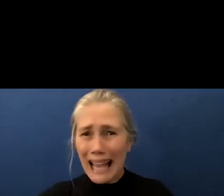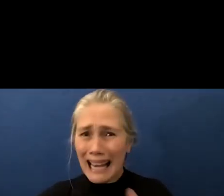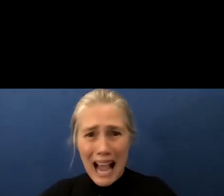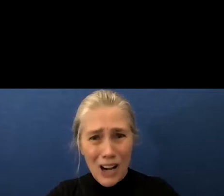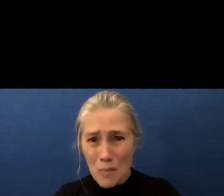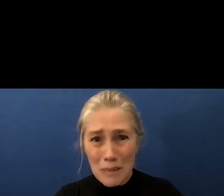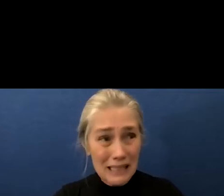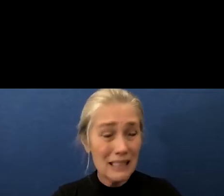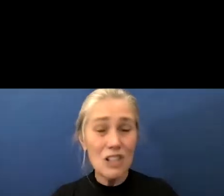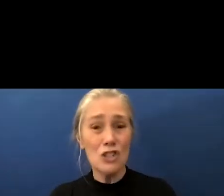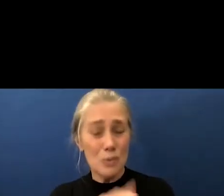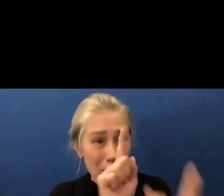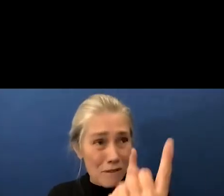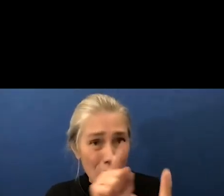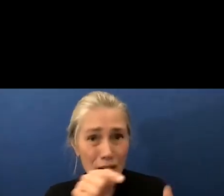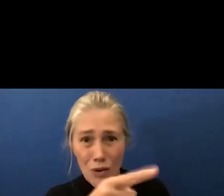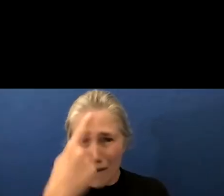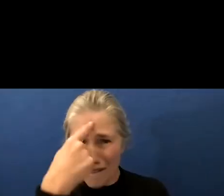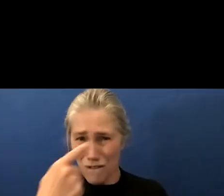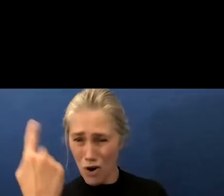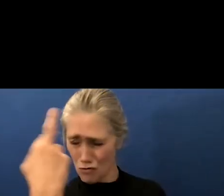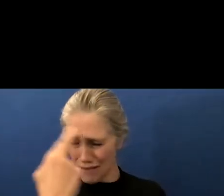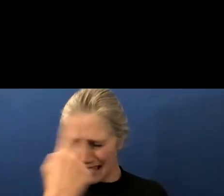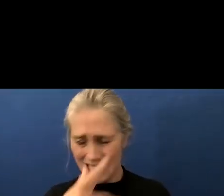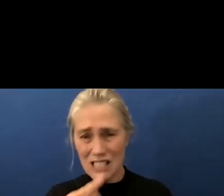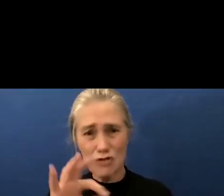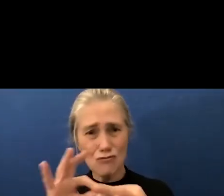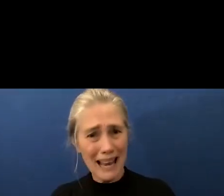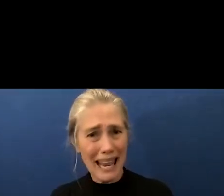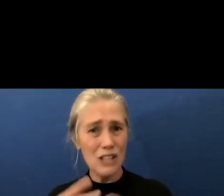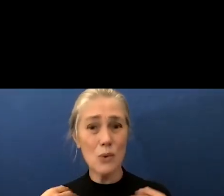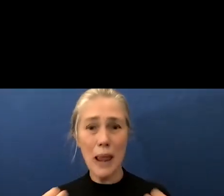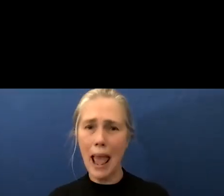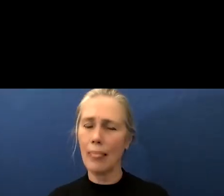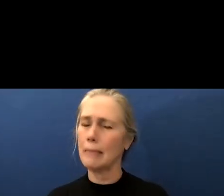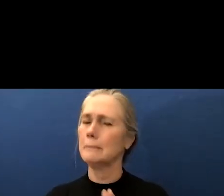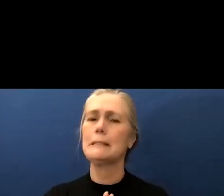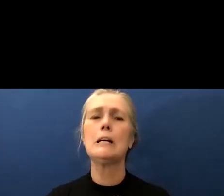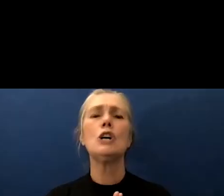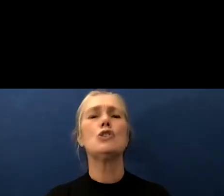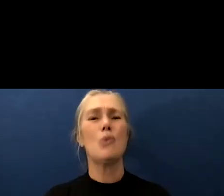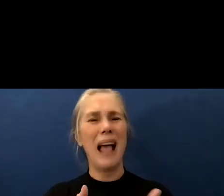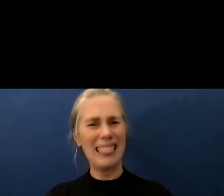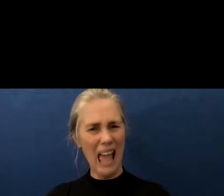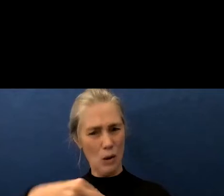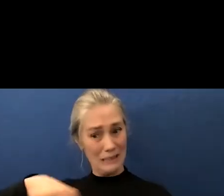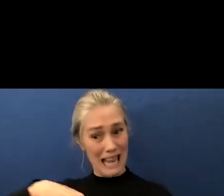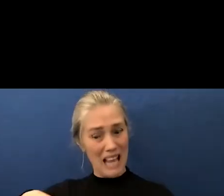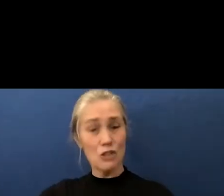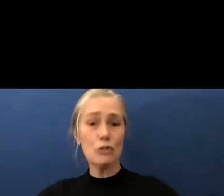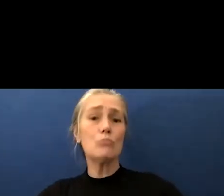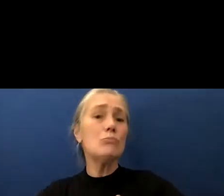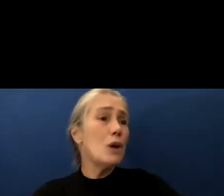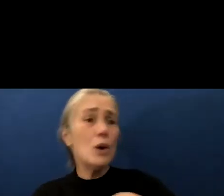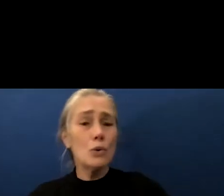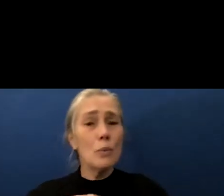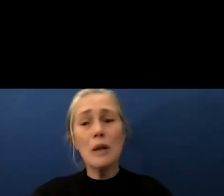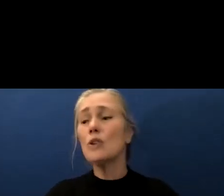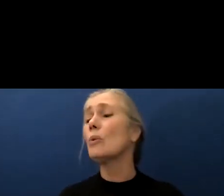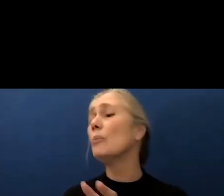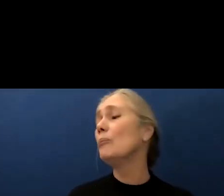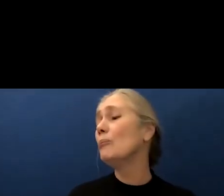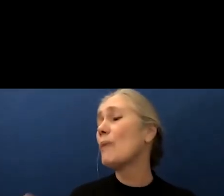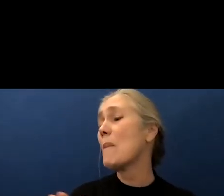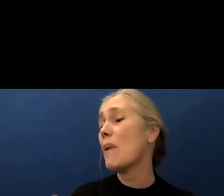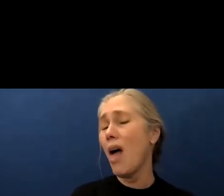presence for health reasons is underscored by your allowance of dancers to come and perform in groups to your pleasure and with your